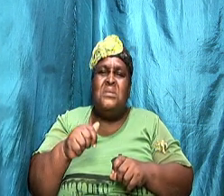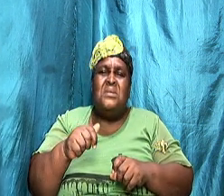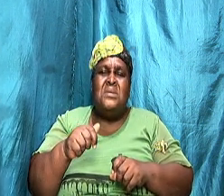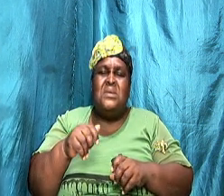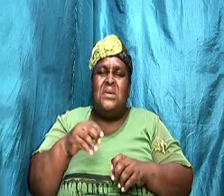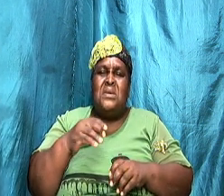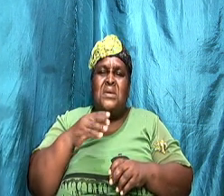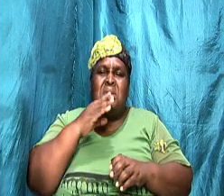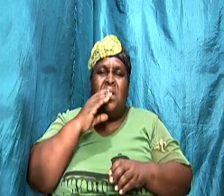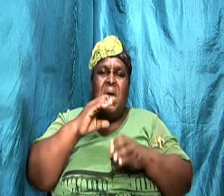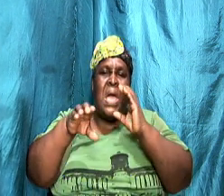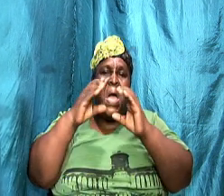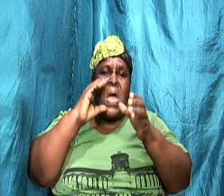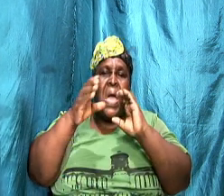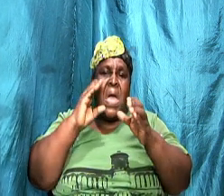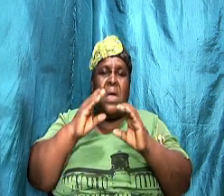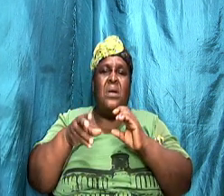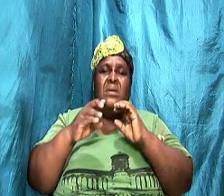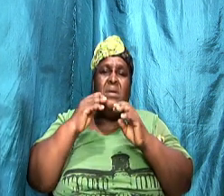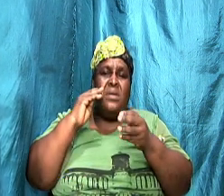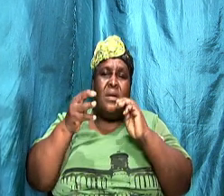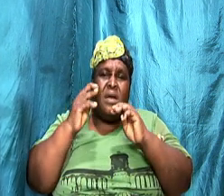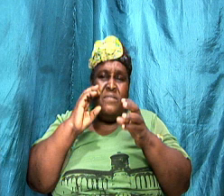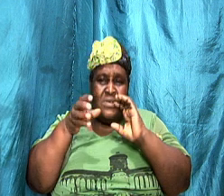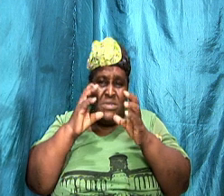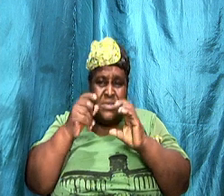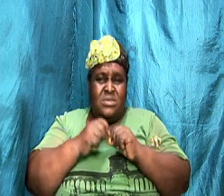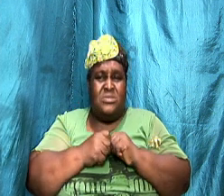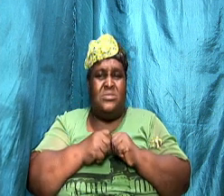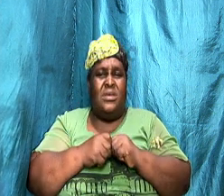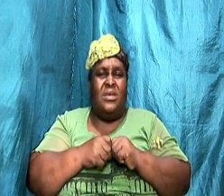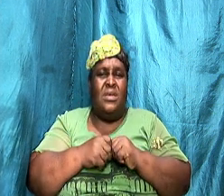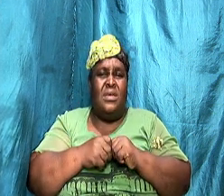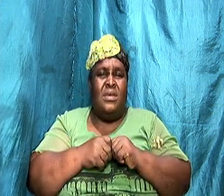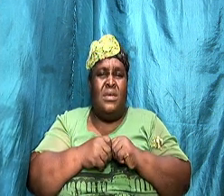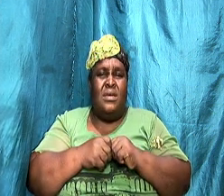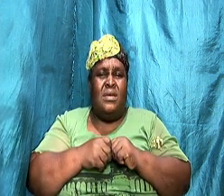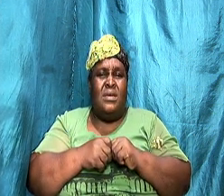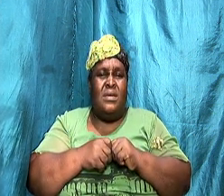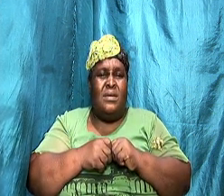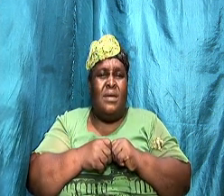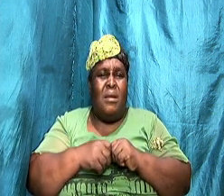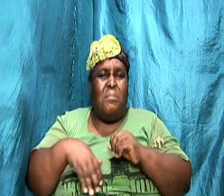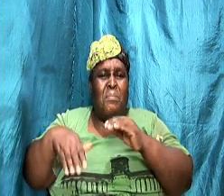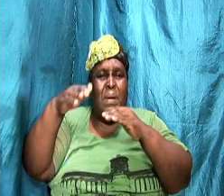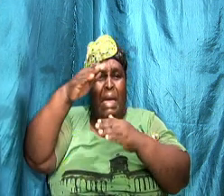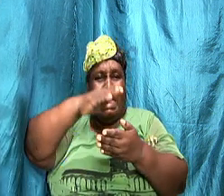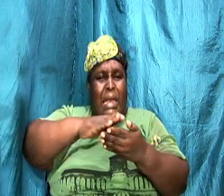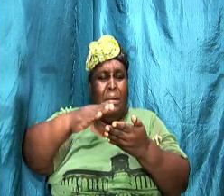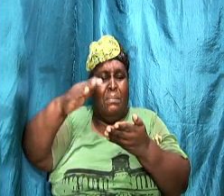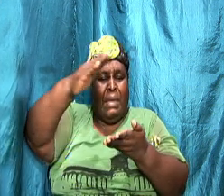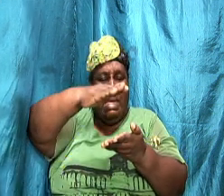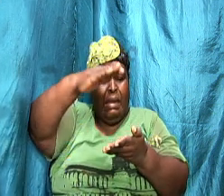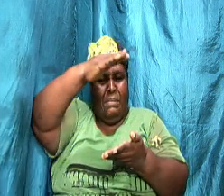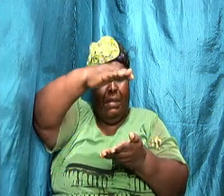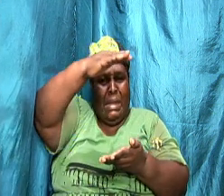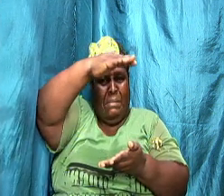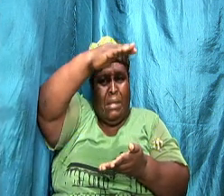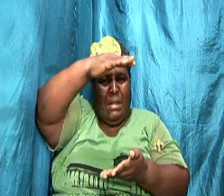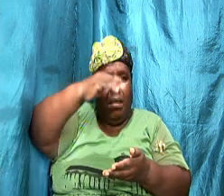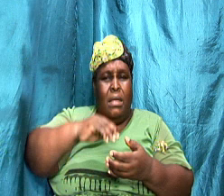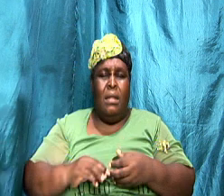don't store up the issues and then name them out all at once deal with them as they come